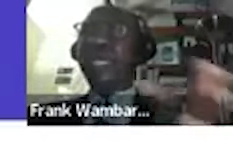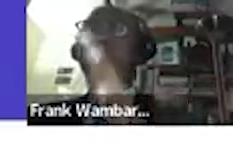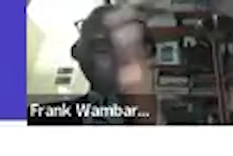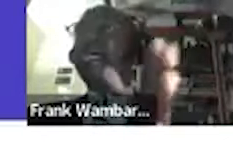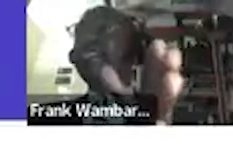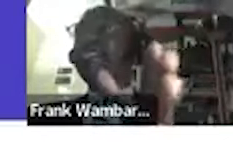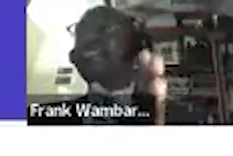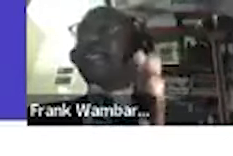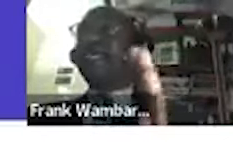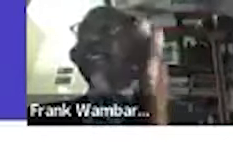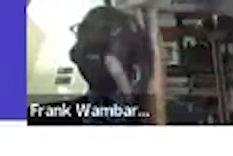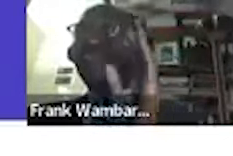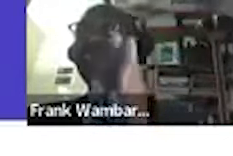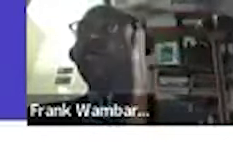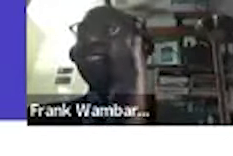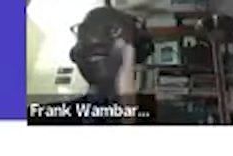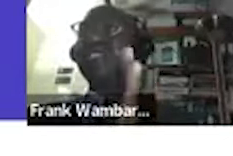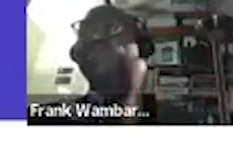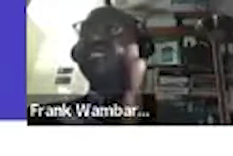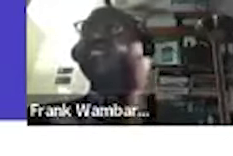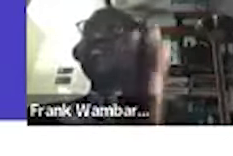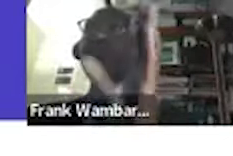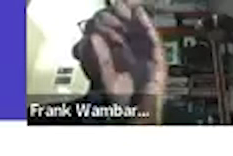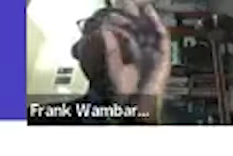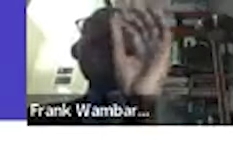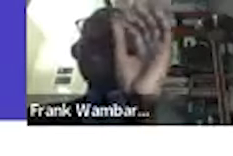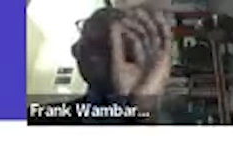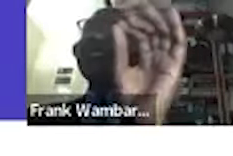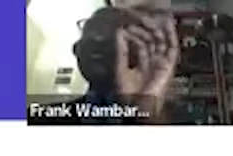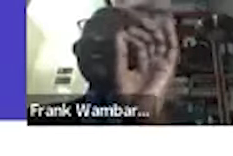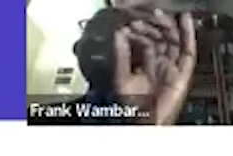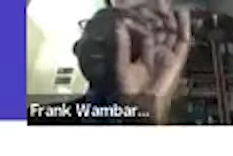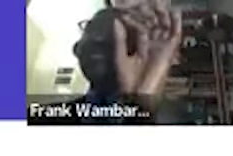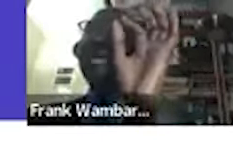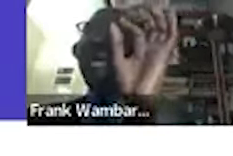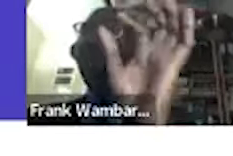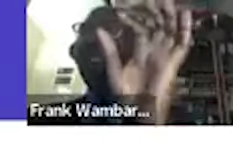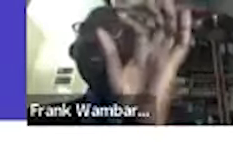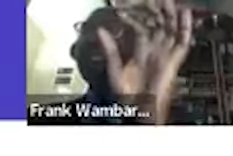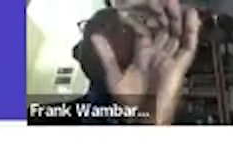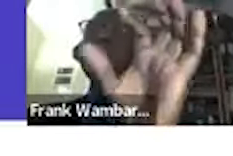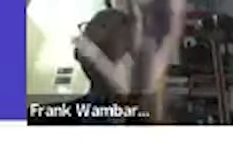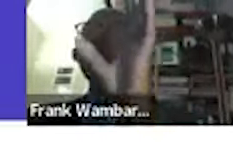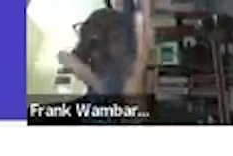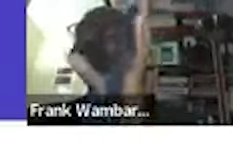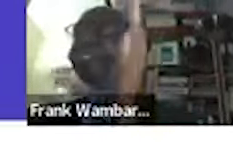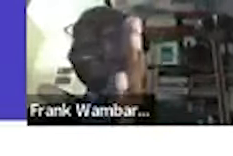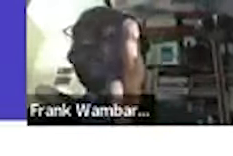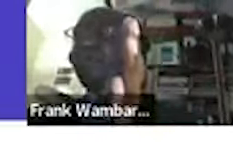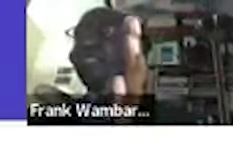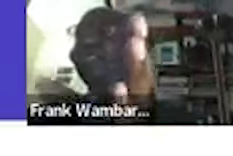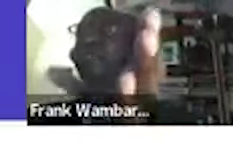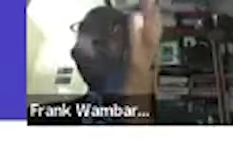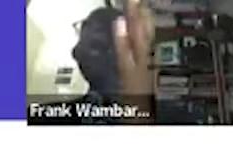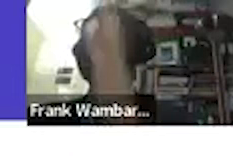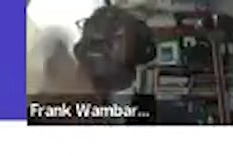and many countries they are like that if you go as a student you can only work limited hours as per the physical